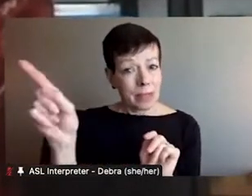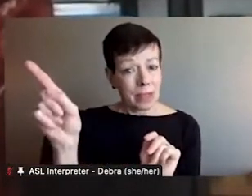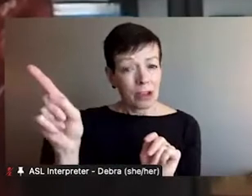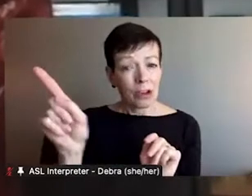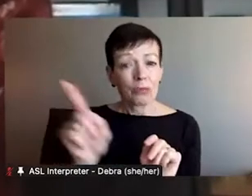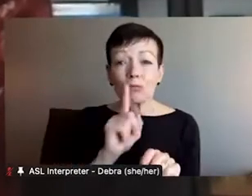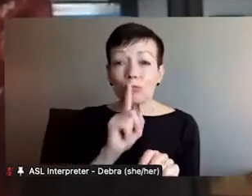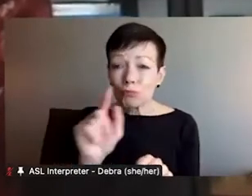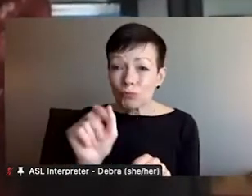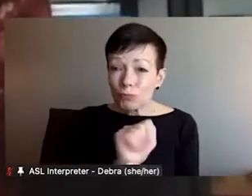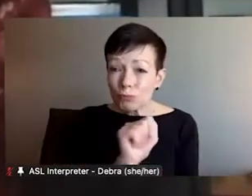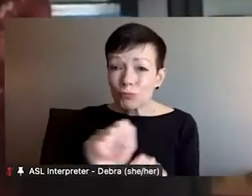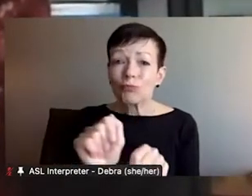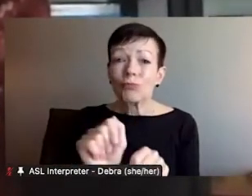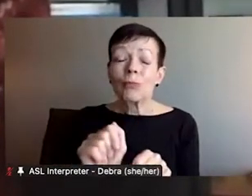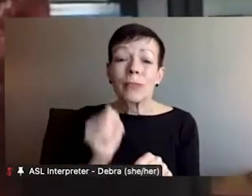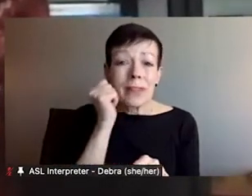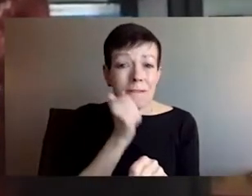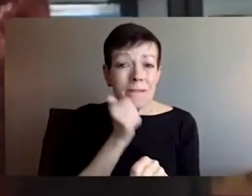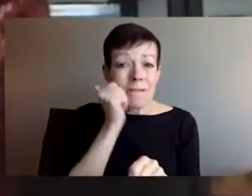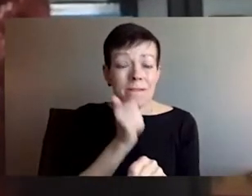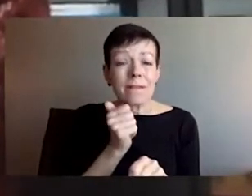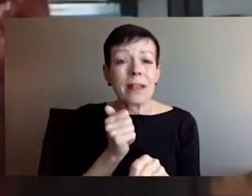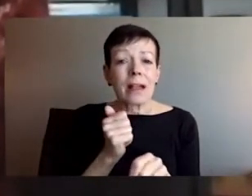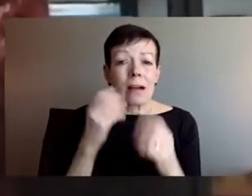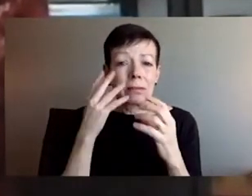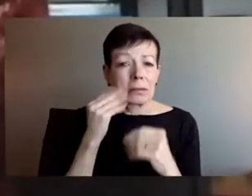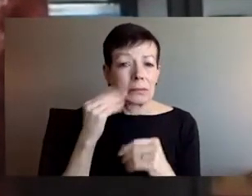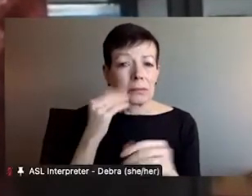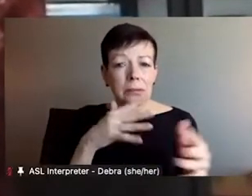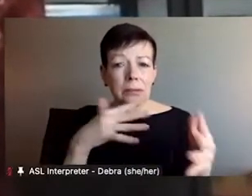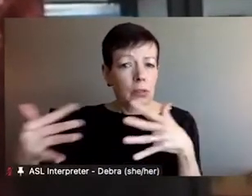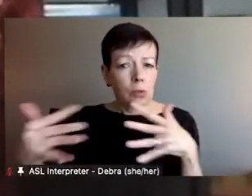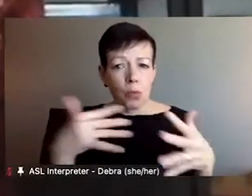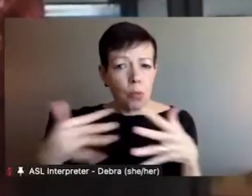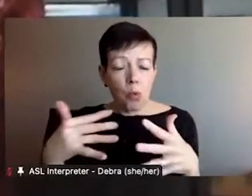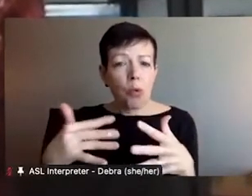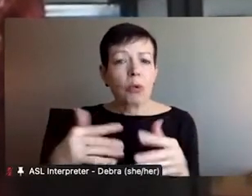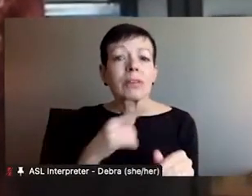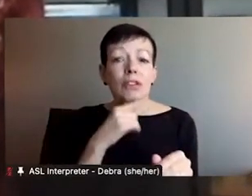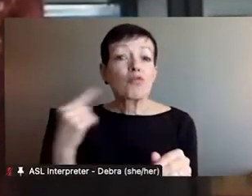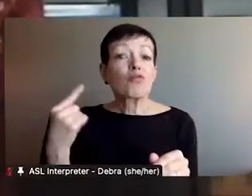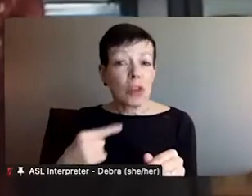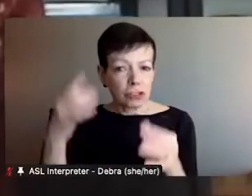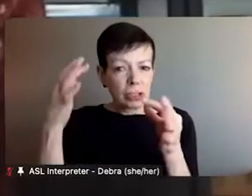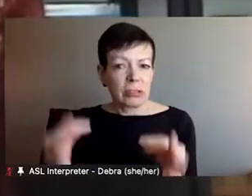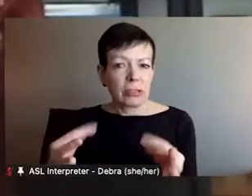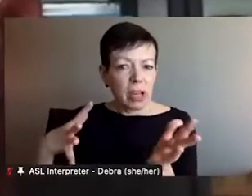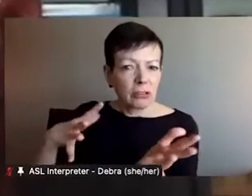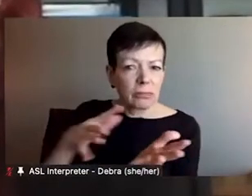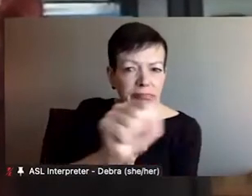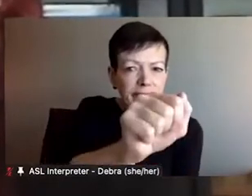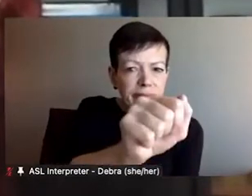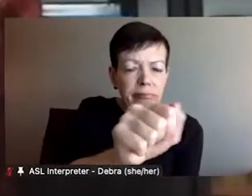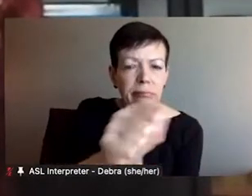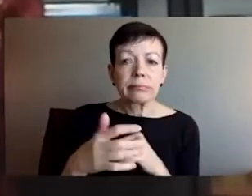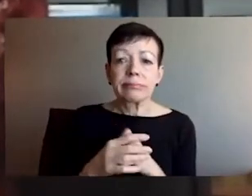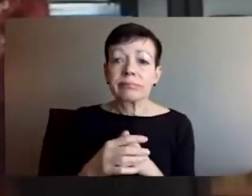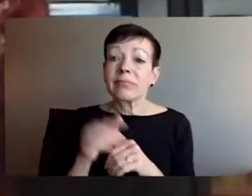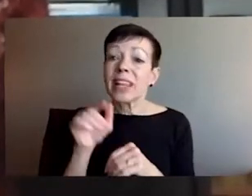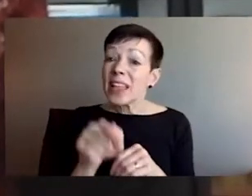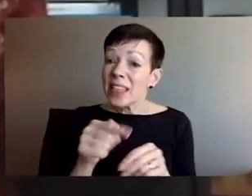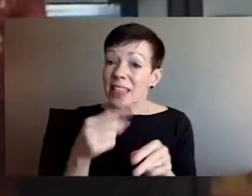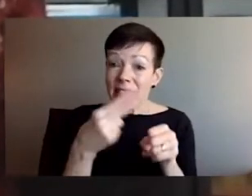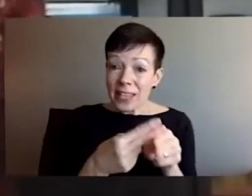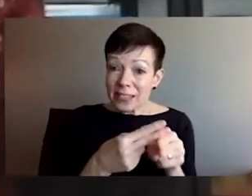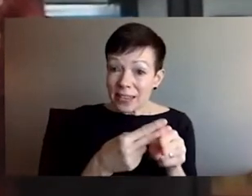So regarding names, I want to ensure that our discussion is anchored in the experiences